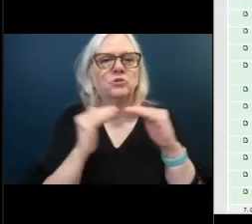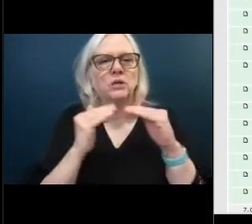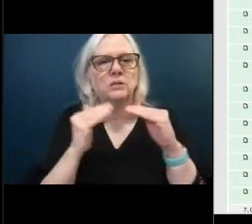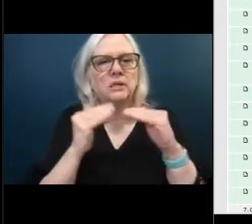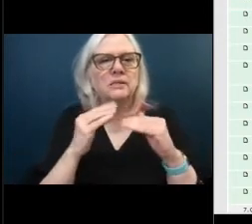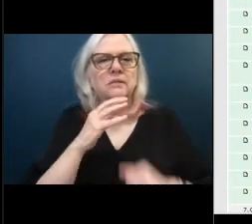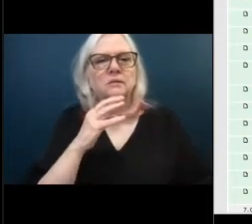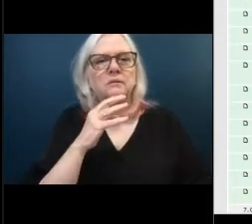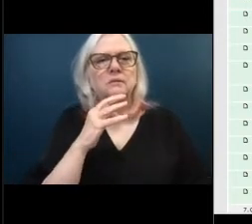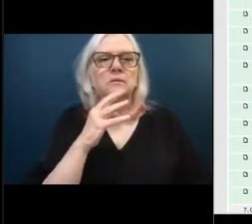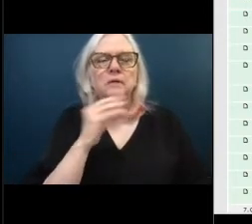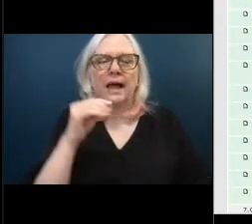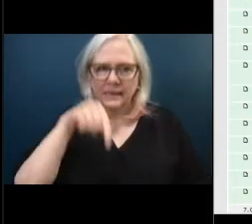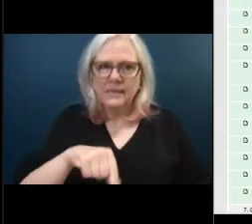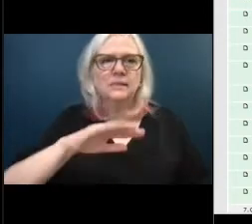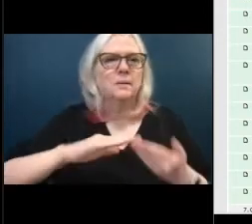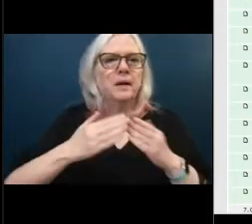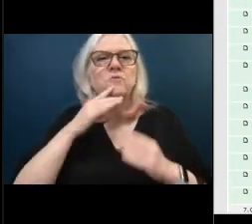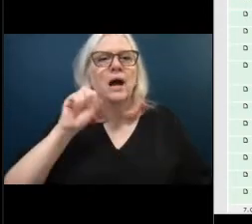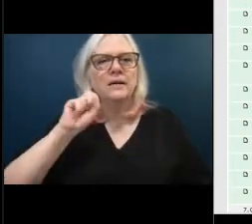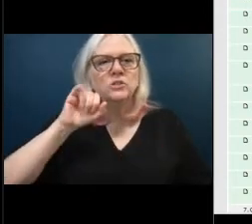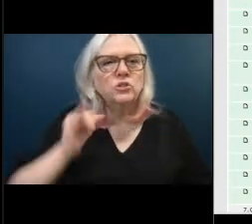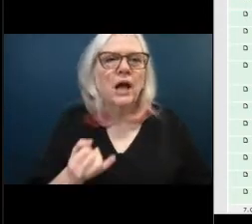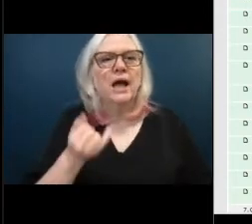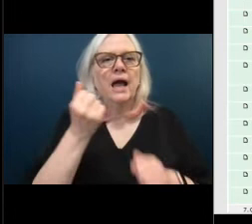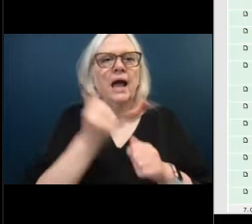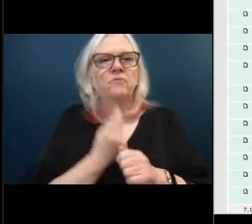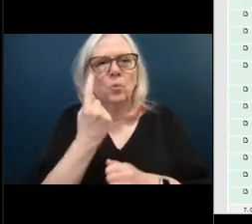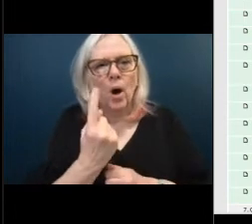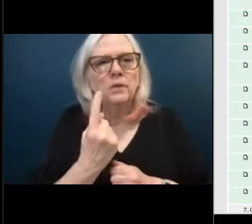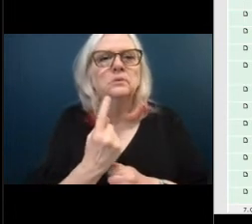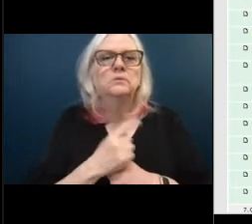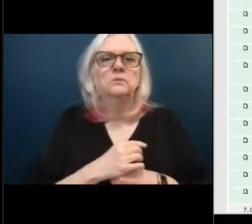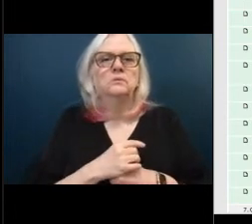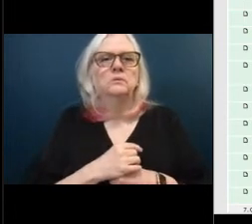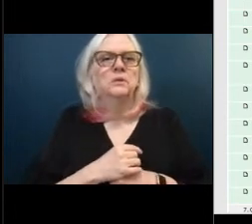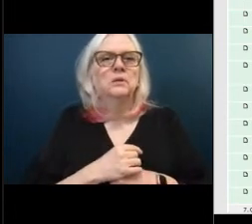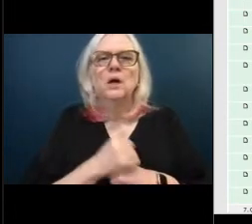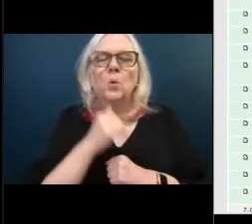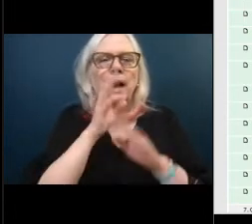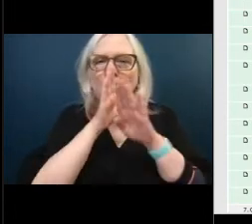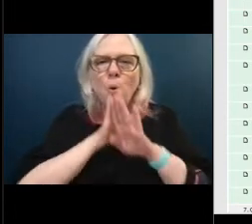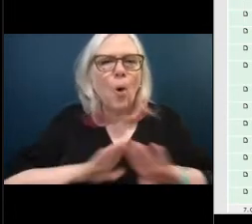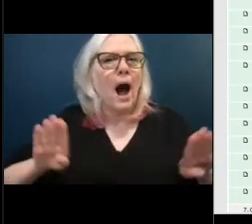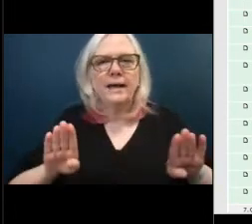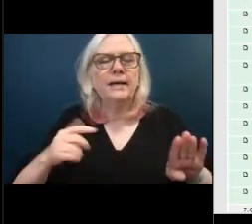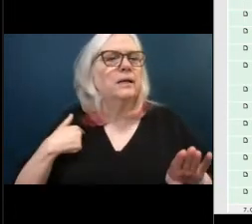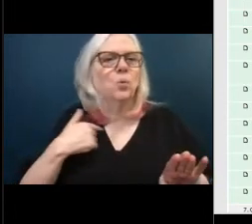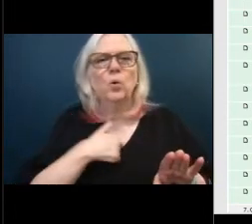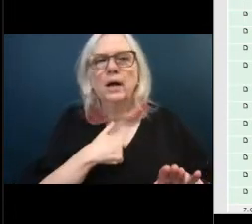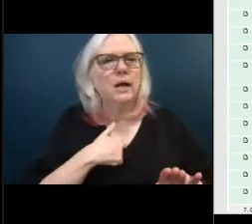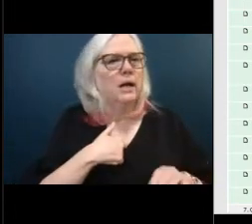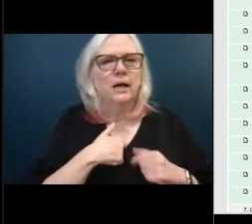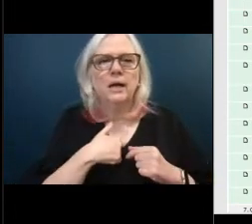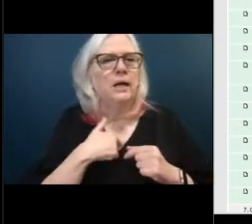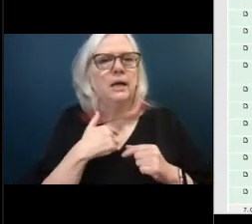for this community, my family and everybody's family in this city. So we're not quiet and respected. We've forgotten this, passed on